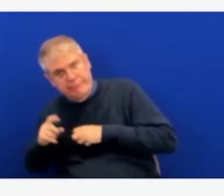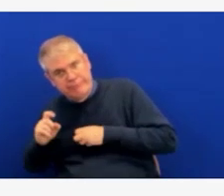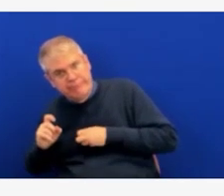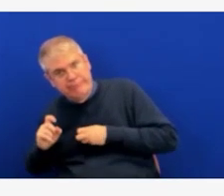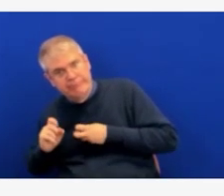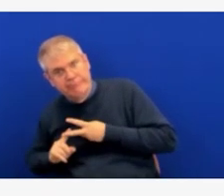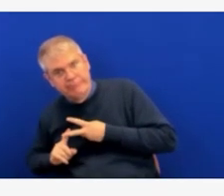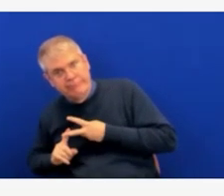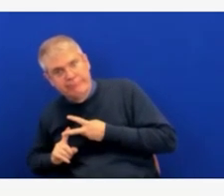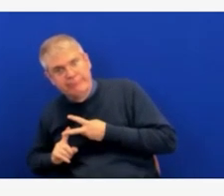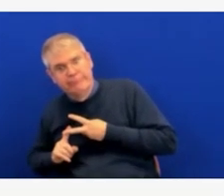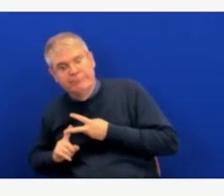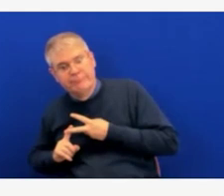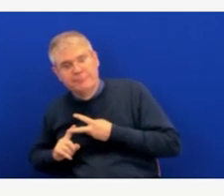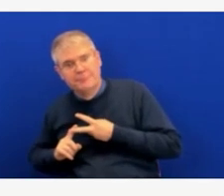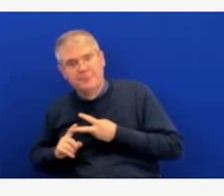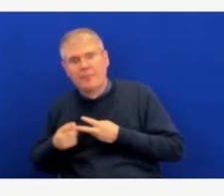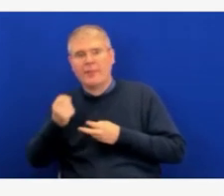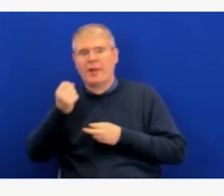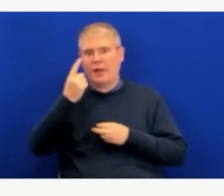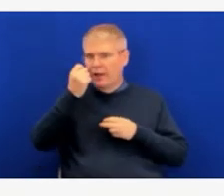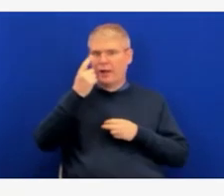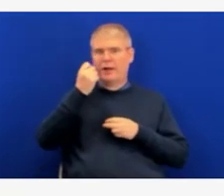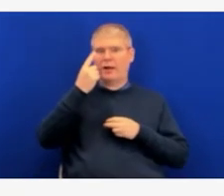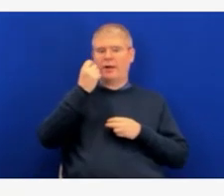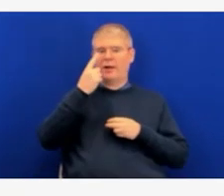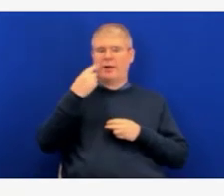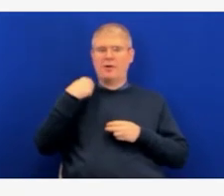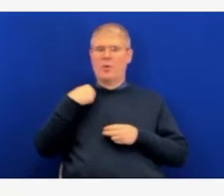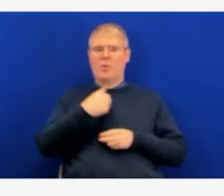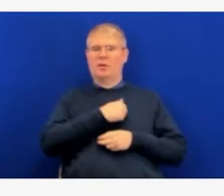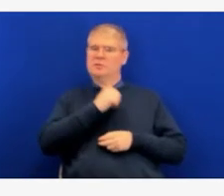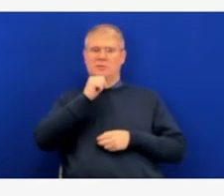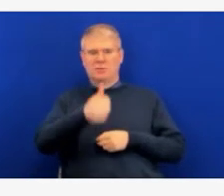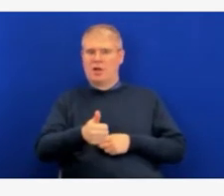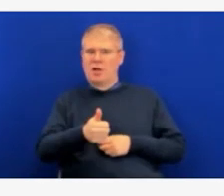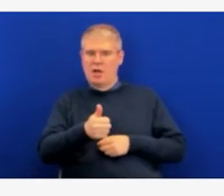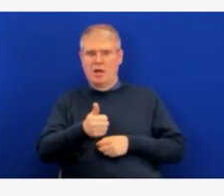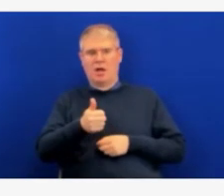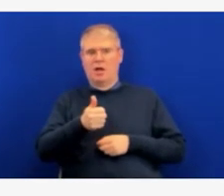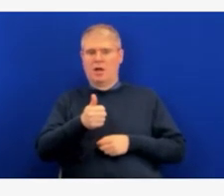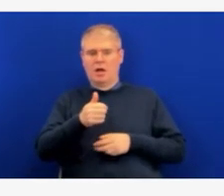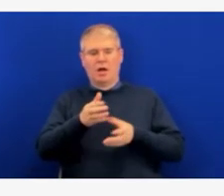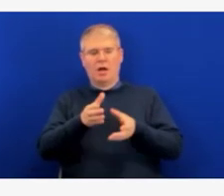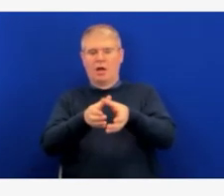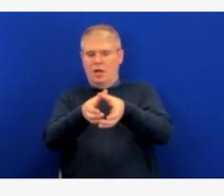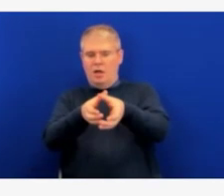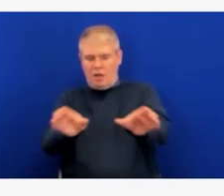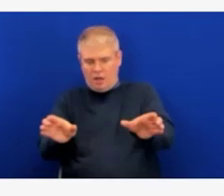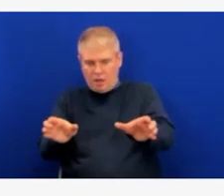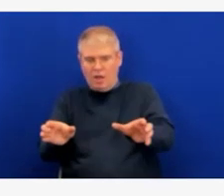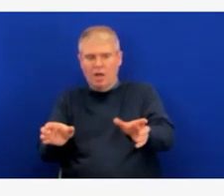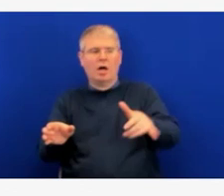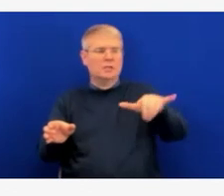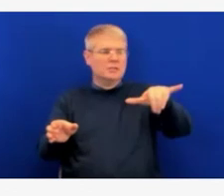vaccinated. All that being said, what I can tell you is that as of late August,